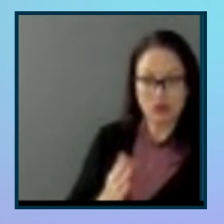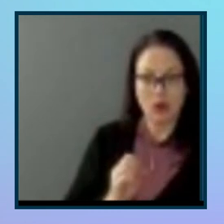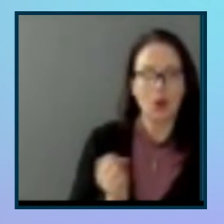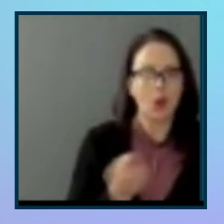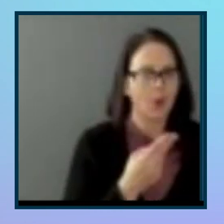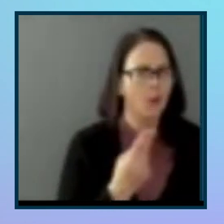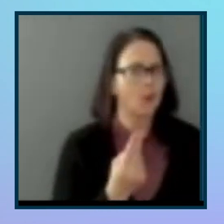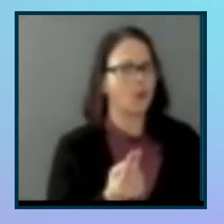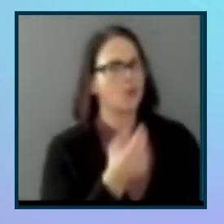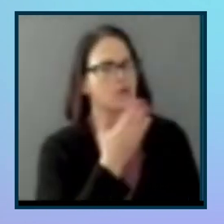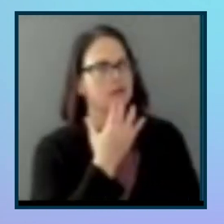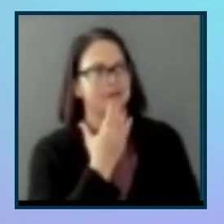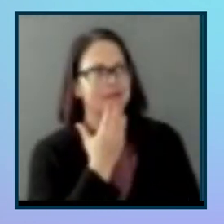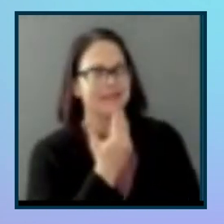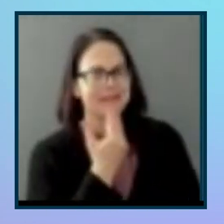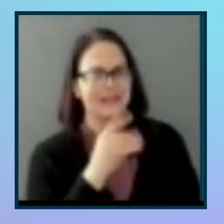that's a good question.